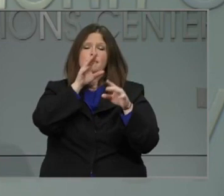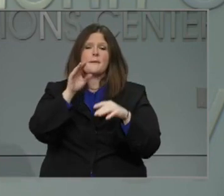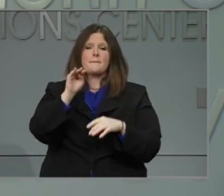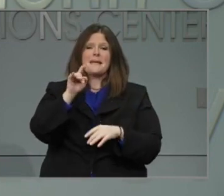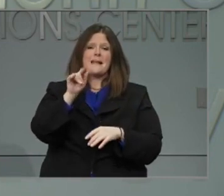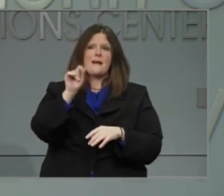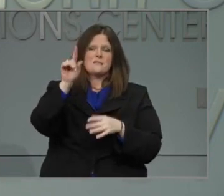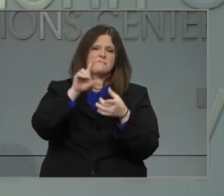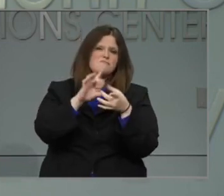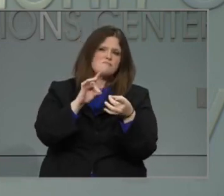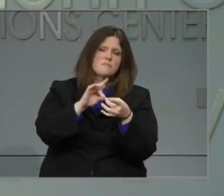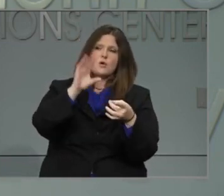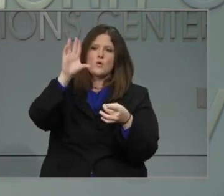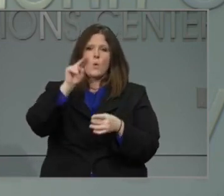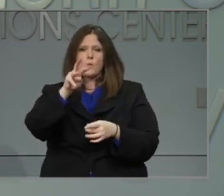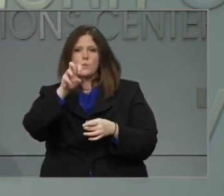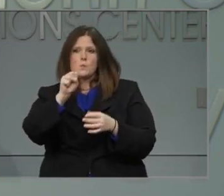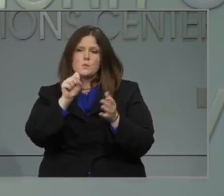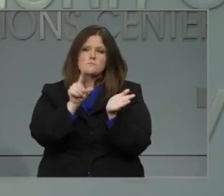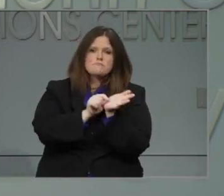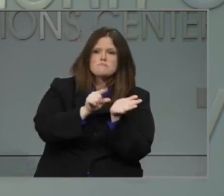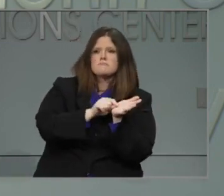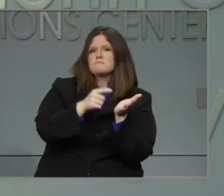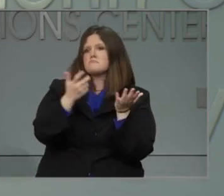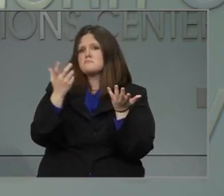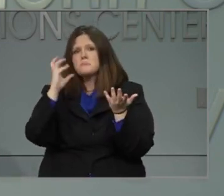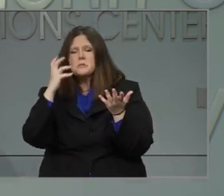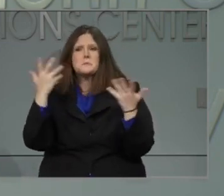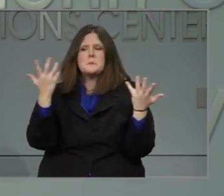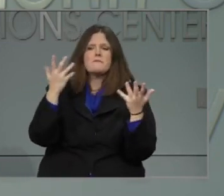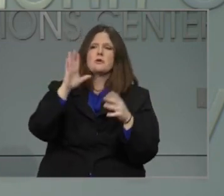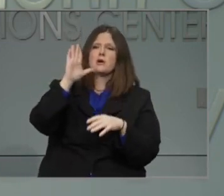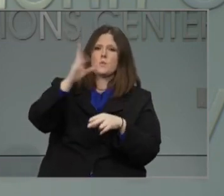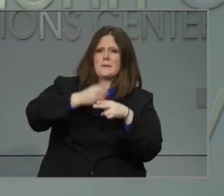yourself and your organization, we'll take the first one.